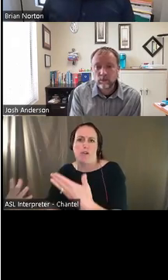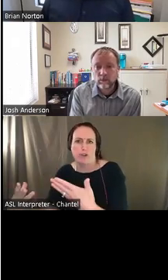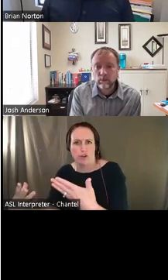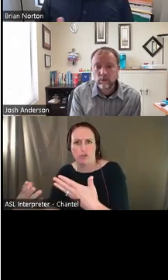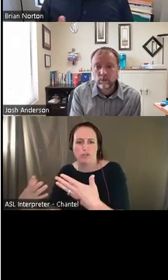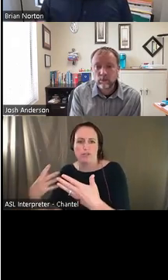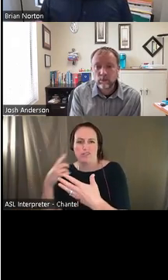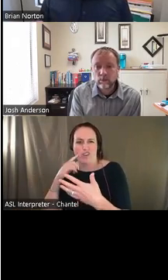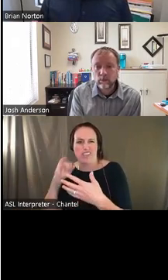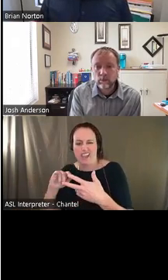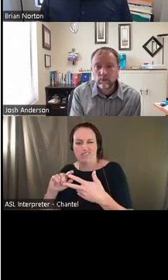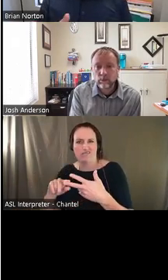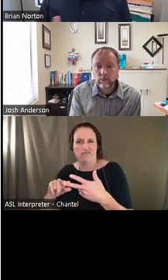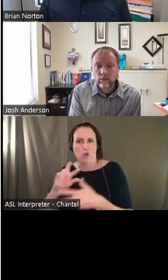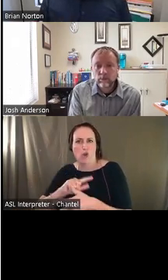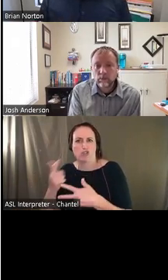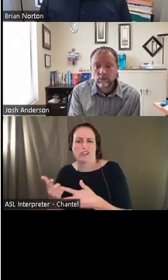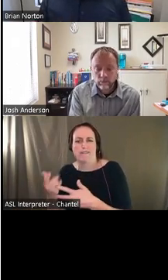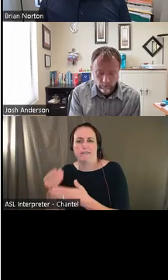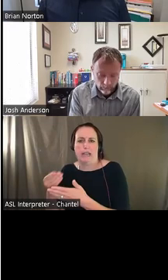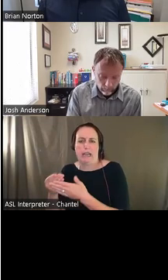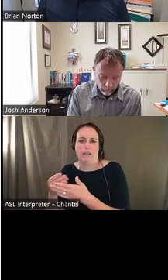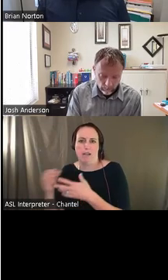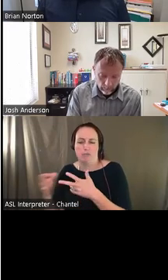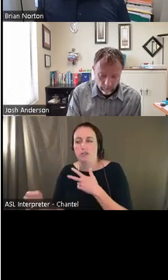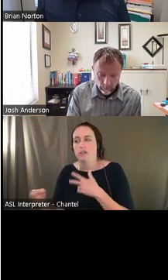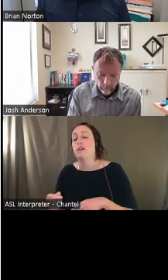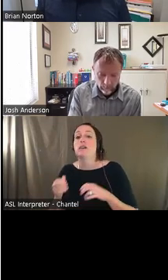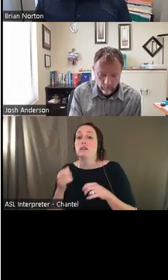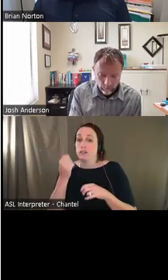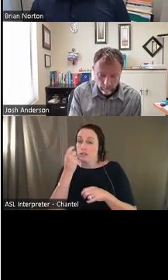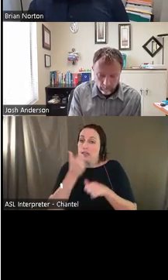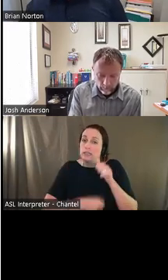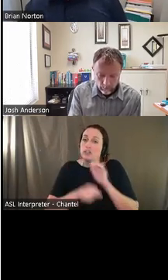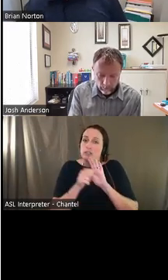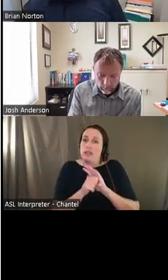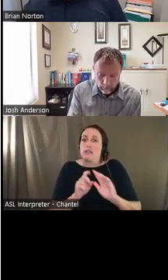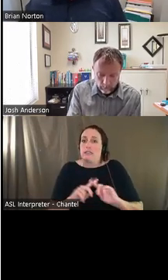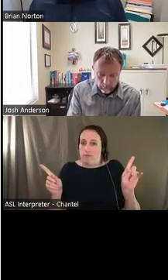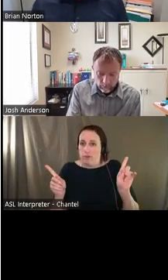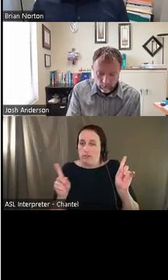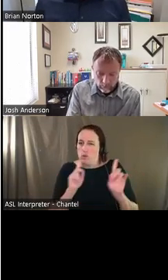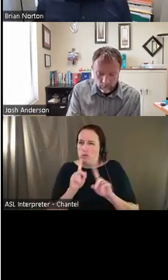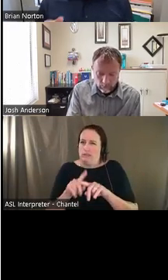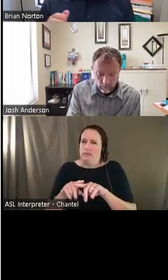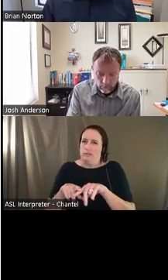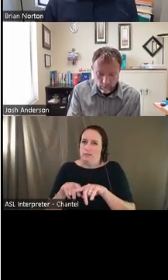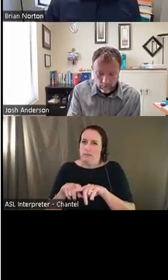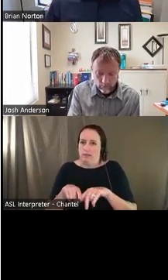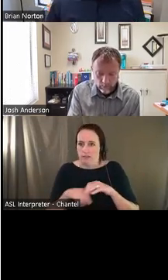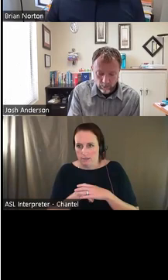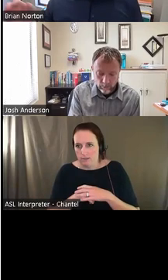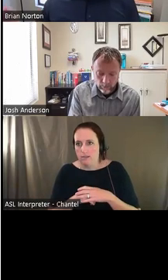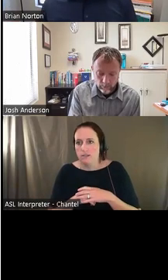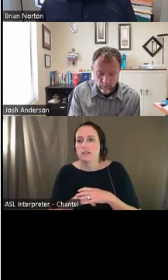Again, those are all going to look a little bit different. We all operate a little bit different. We're all a part of, you know, some are at, uh, higher education, um, places,